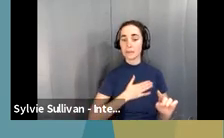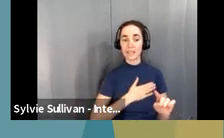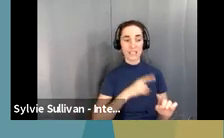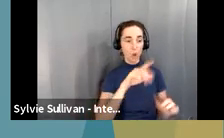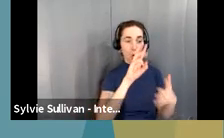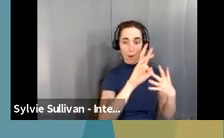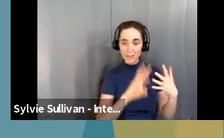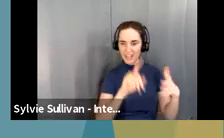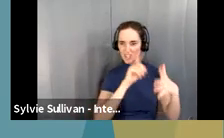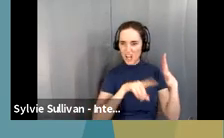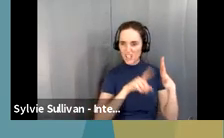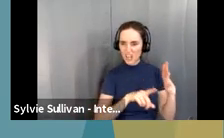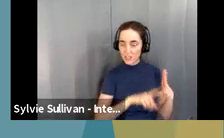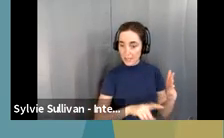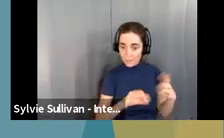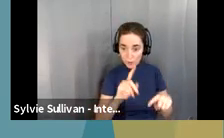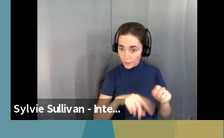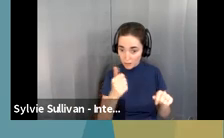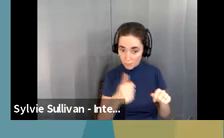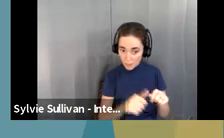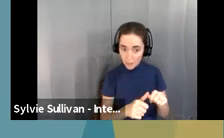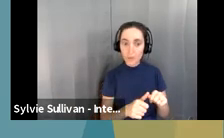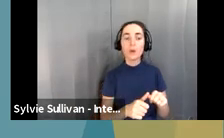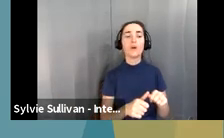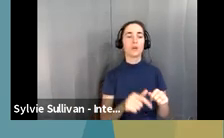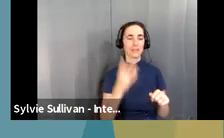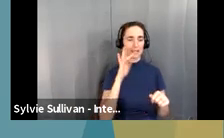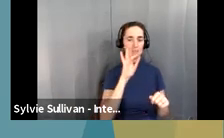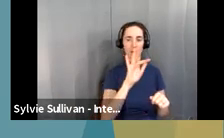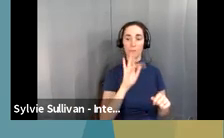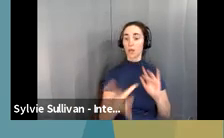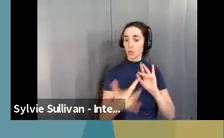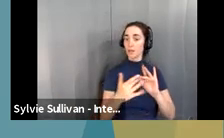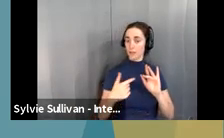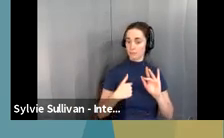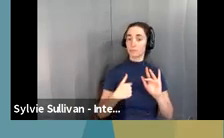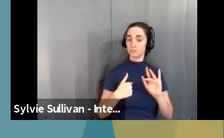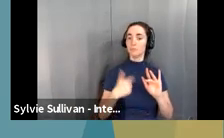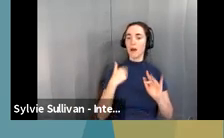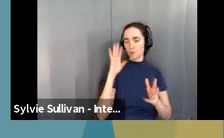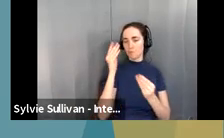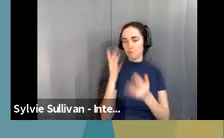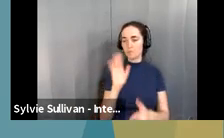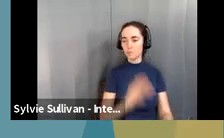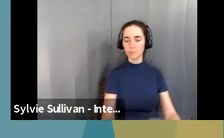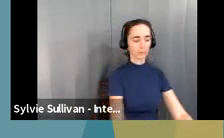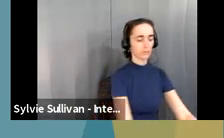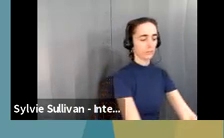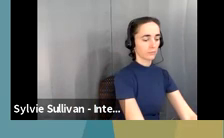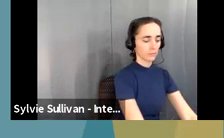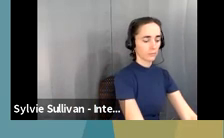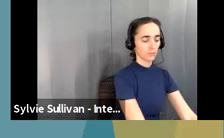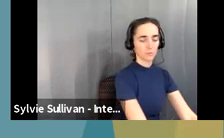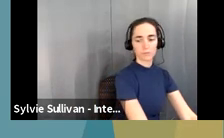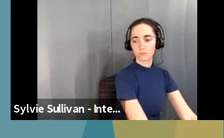websites and if you can't remember them, um, or remember these links, feel free to reach out to me and I'll get that information to you. Next slide.